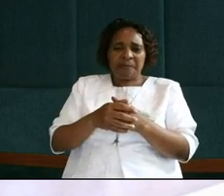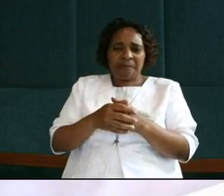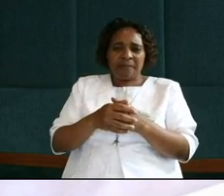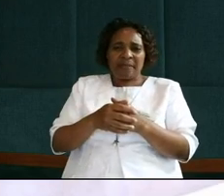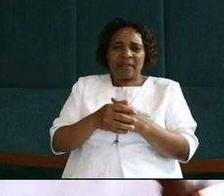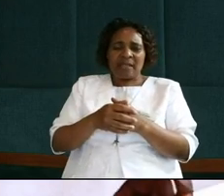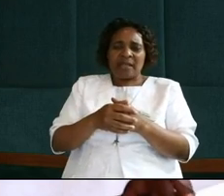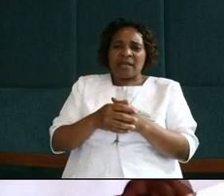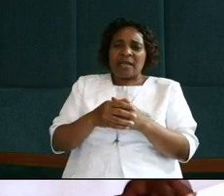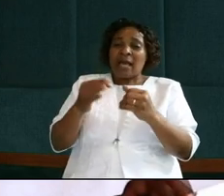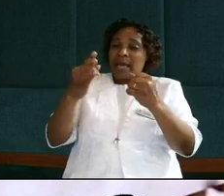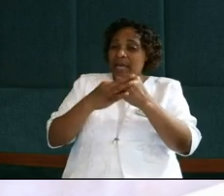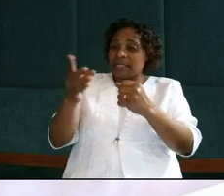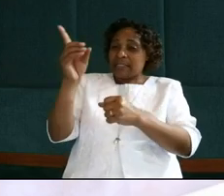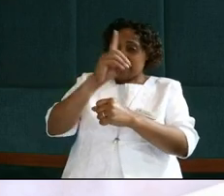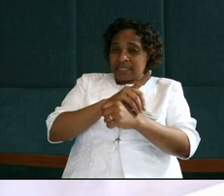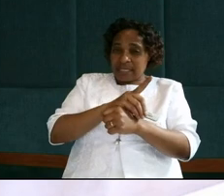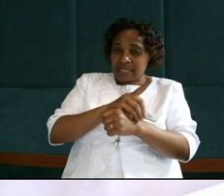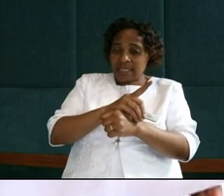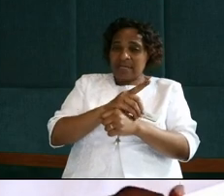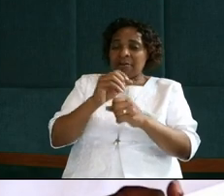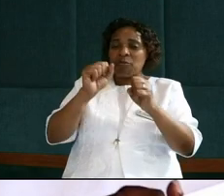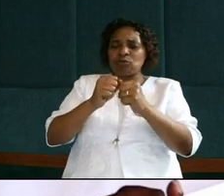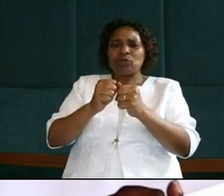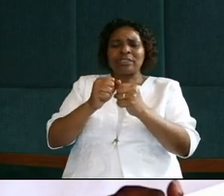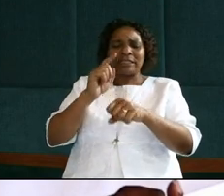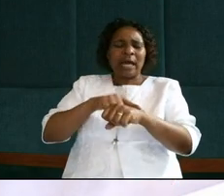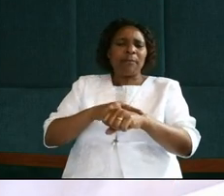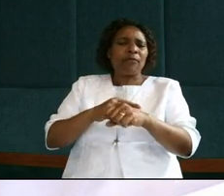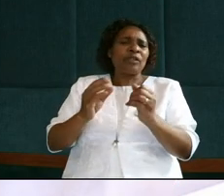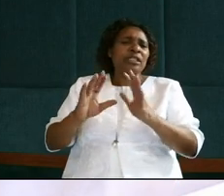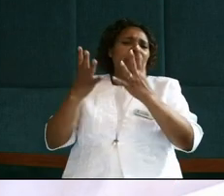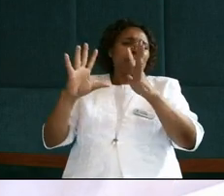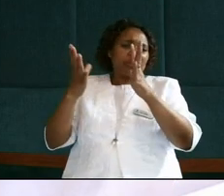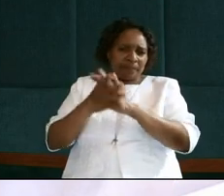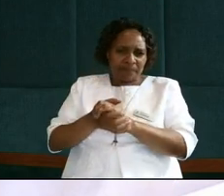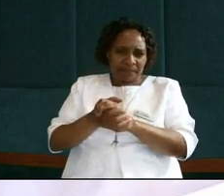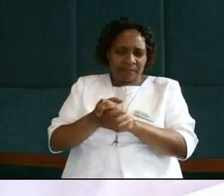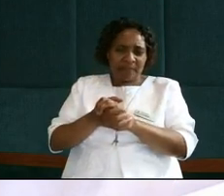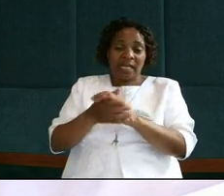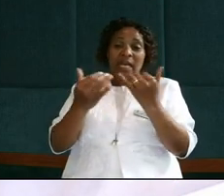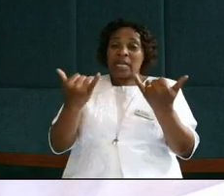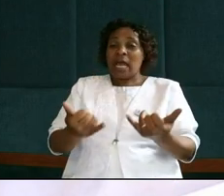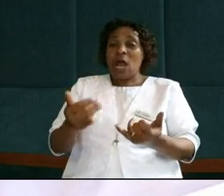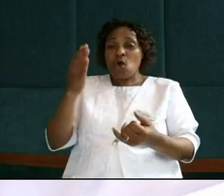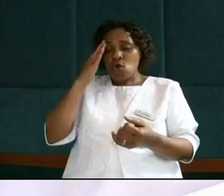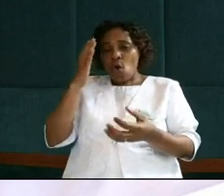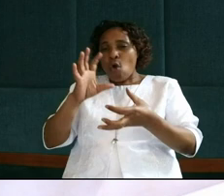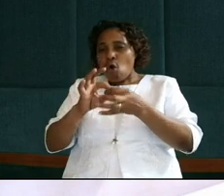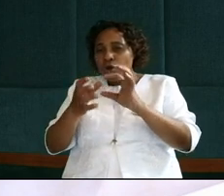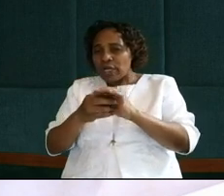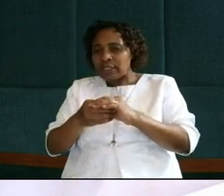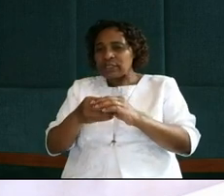The Bible indicates that it was the time for Passover. And of course, now we can all connect and